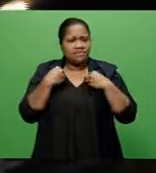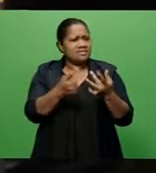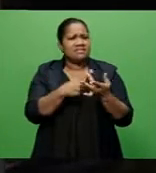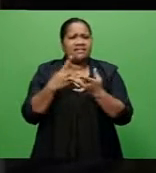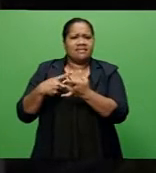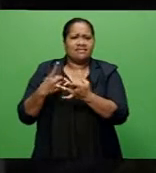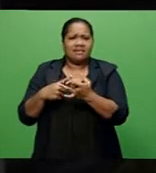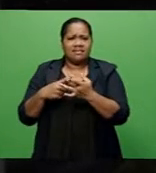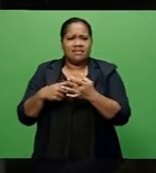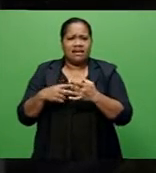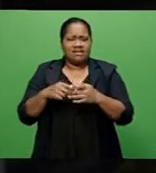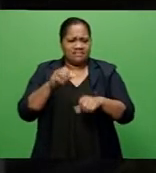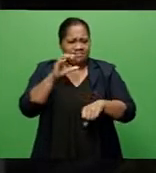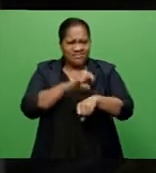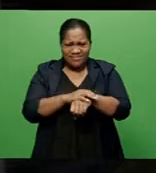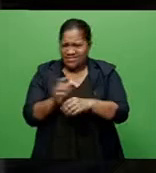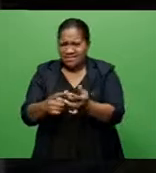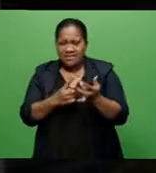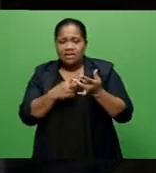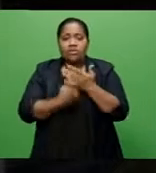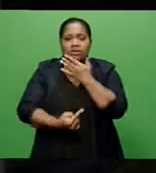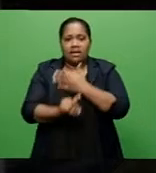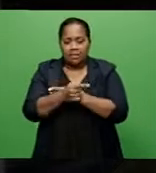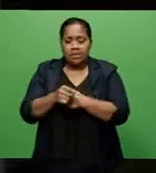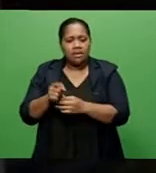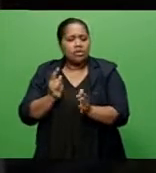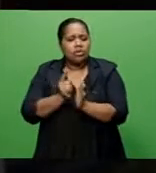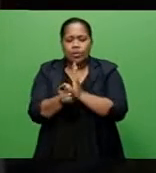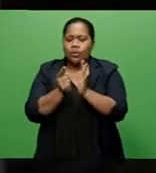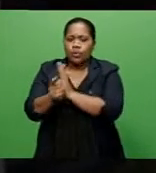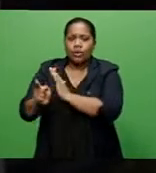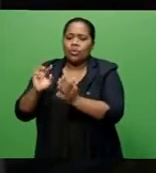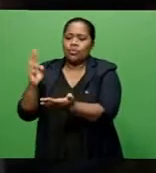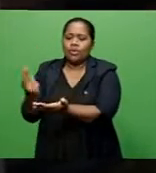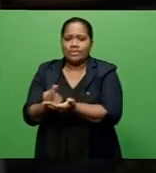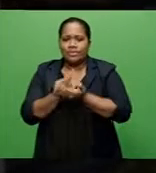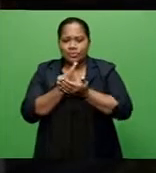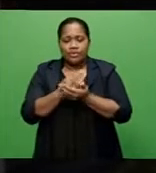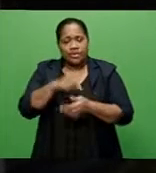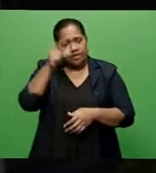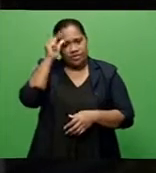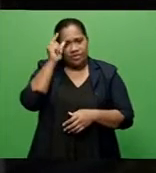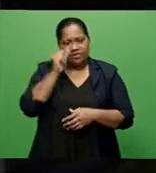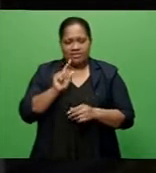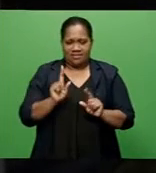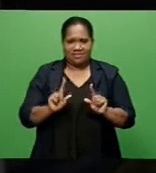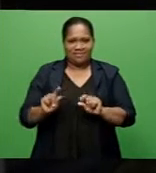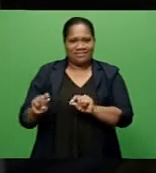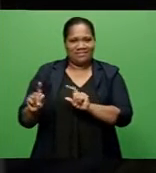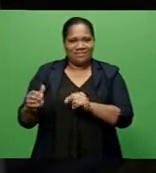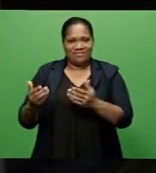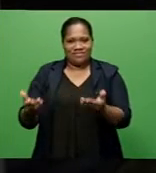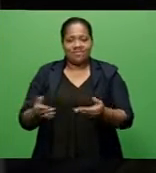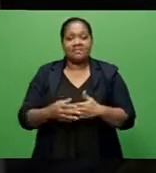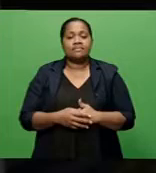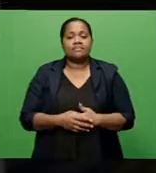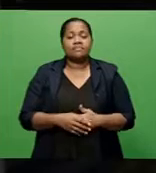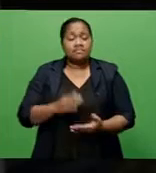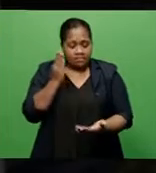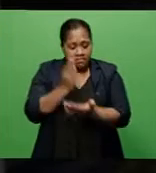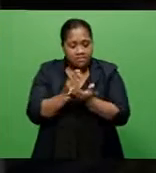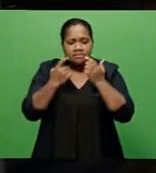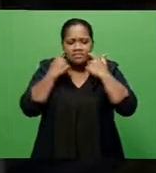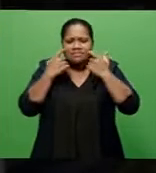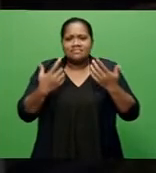multiple efforts to move or to rescue these Fijians were made. And also, Edwin, this truly shows